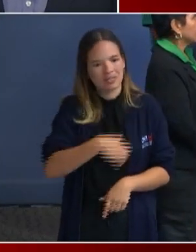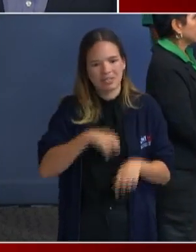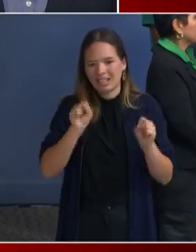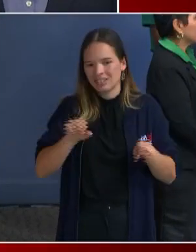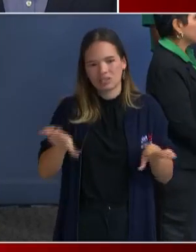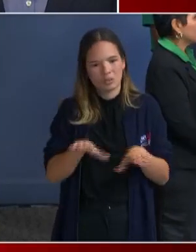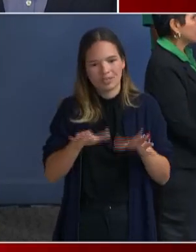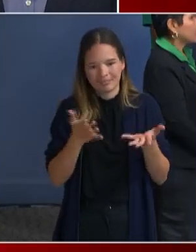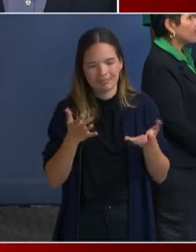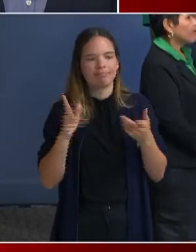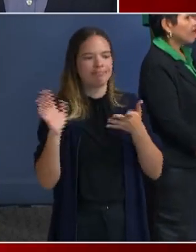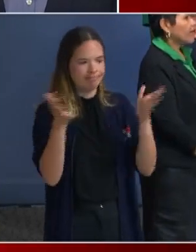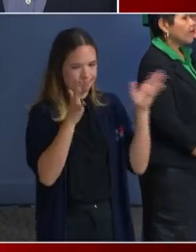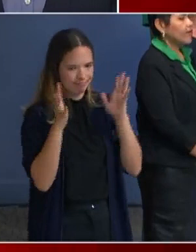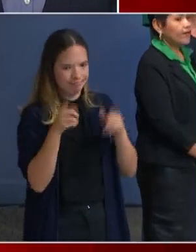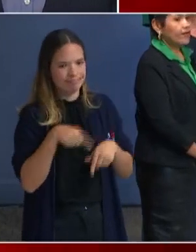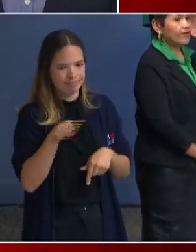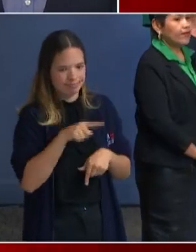Yes.